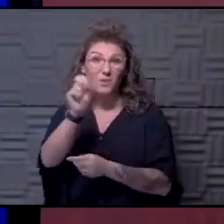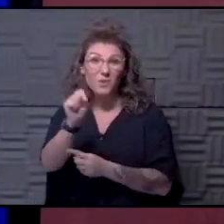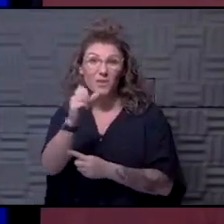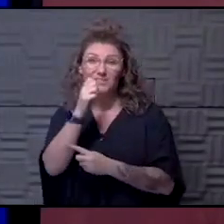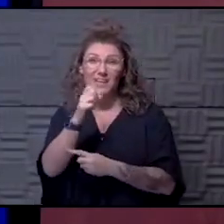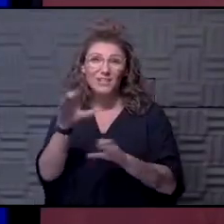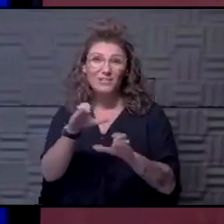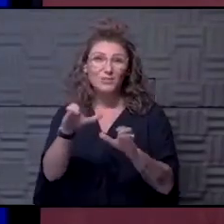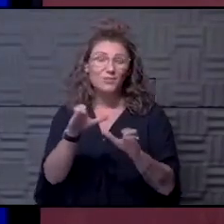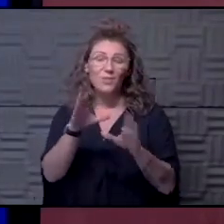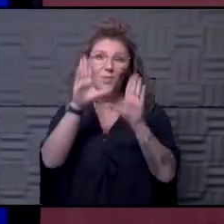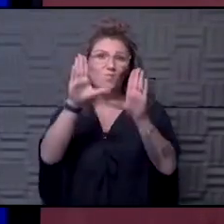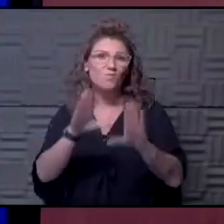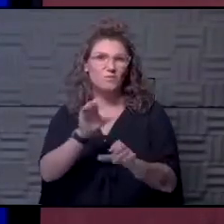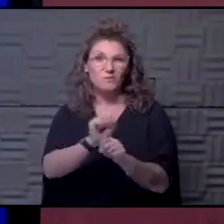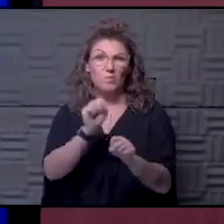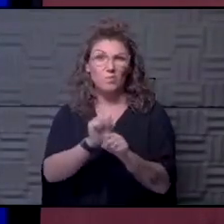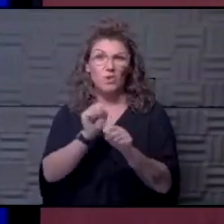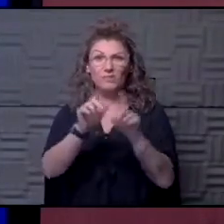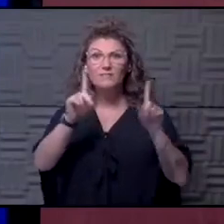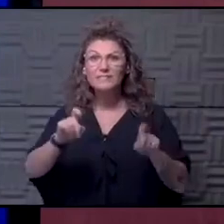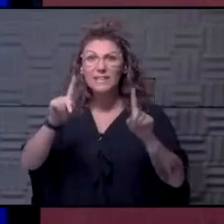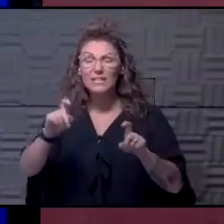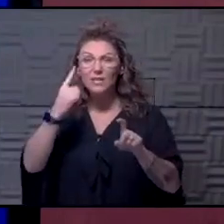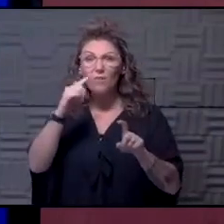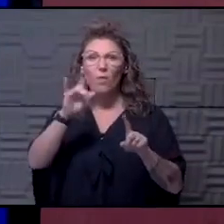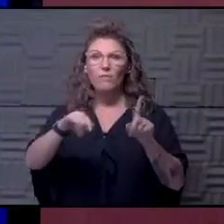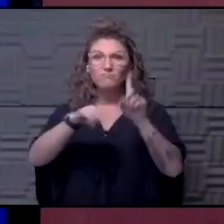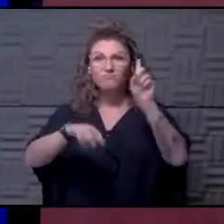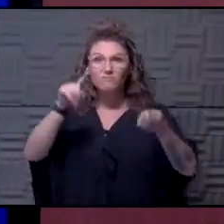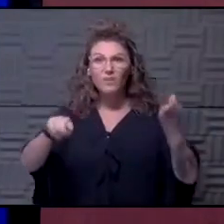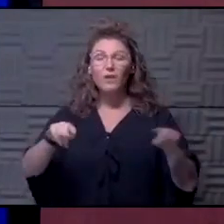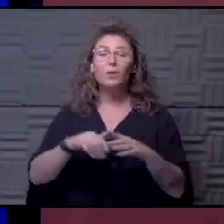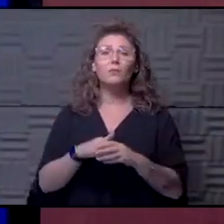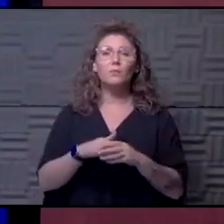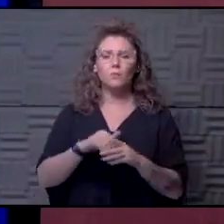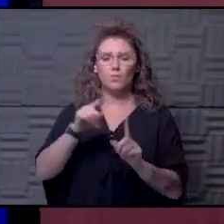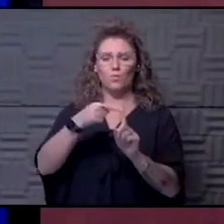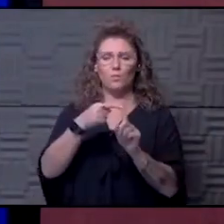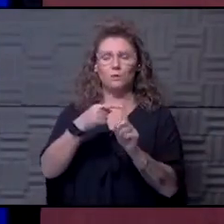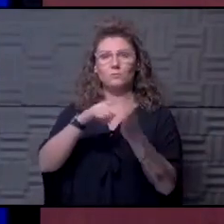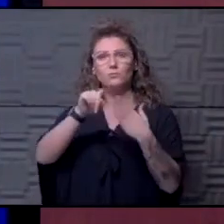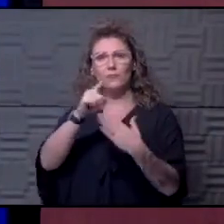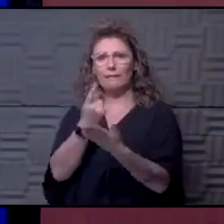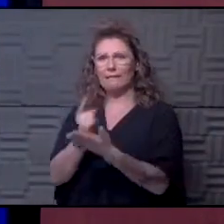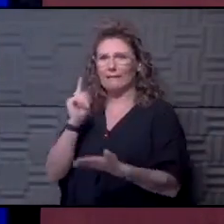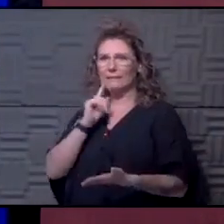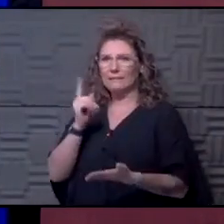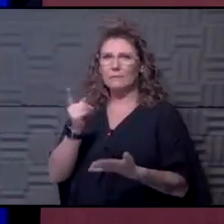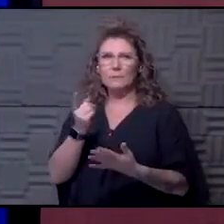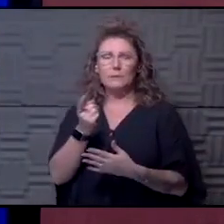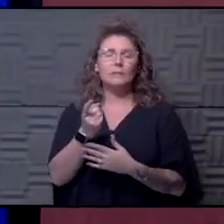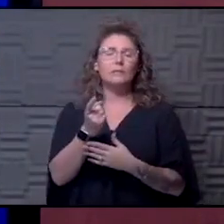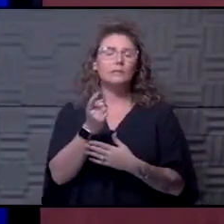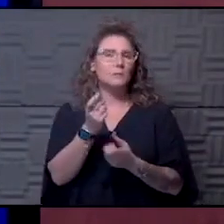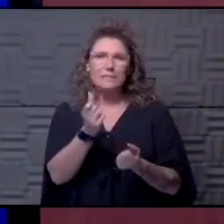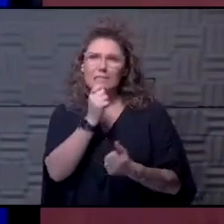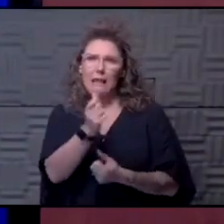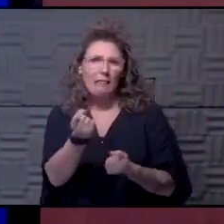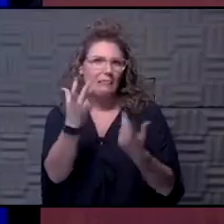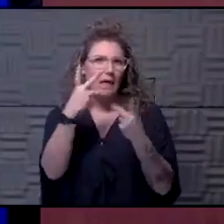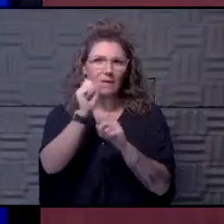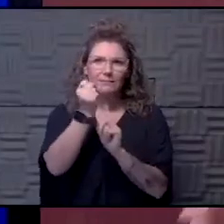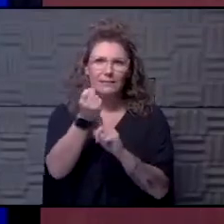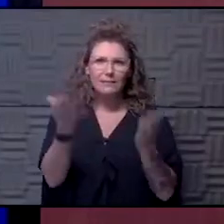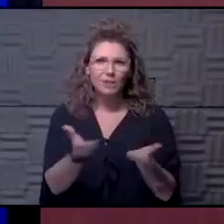doesn't do a great job at testing for the variant. When I last checked this a couple of weeks ago, there weren't a lot of cases we reported in Kansas